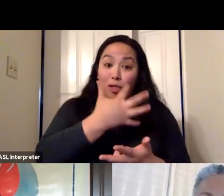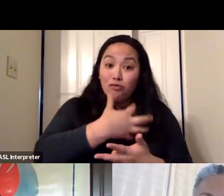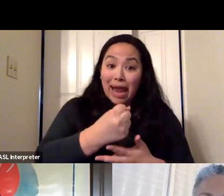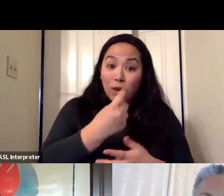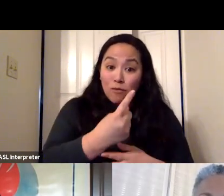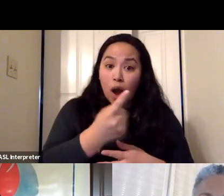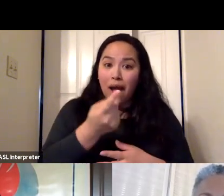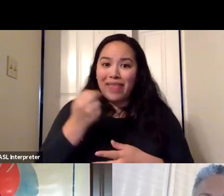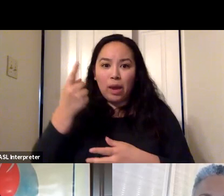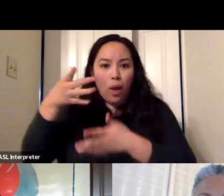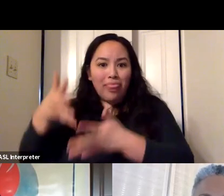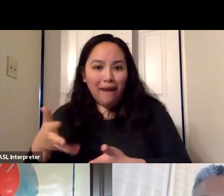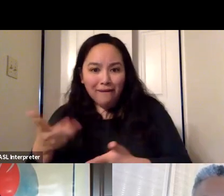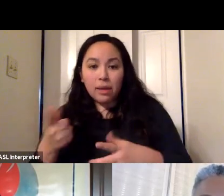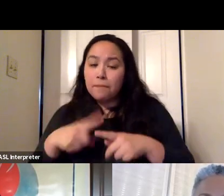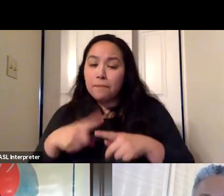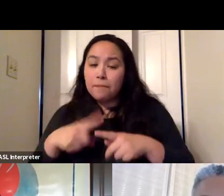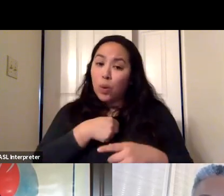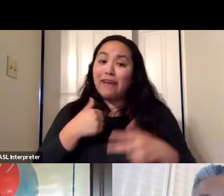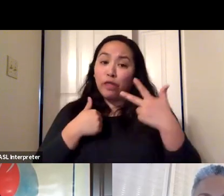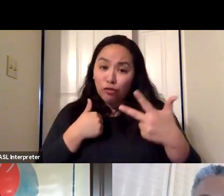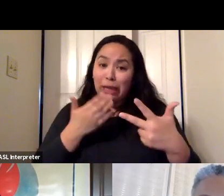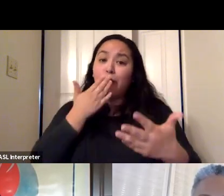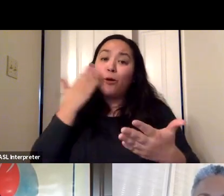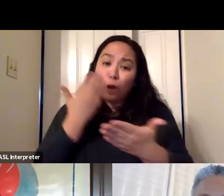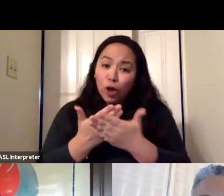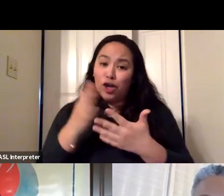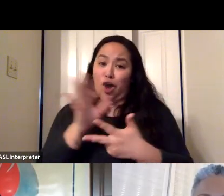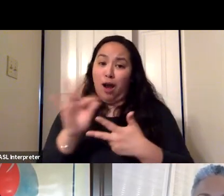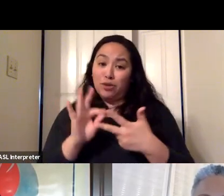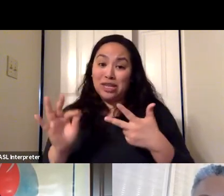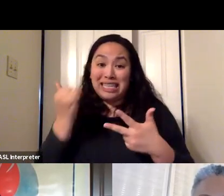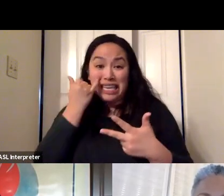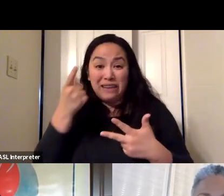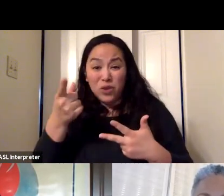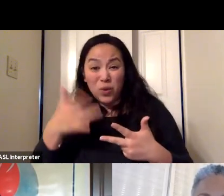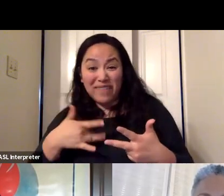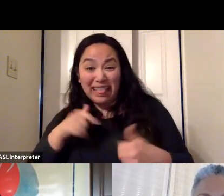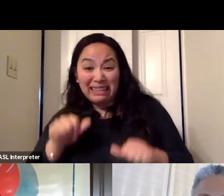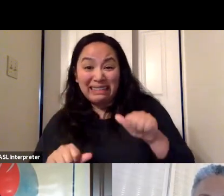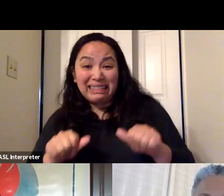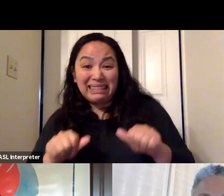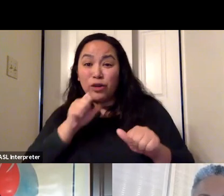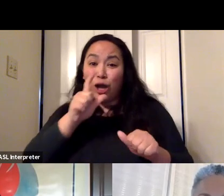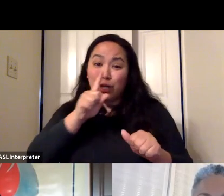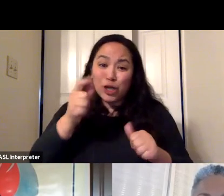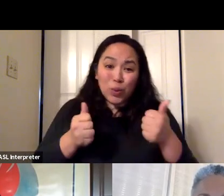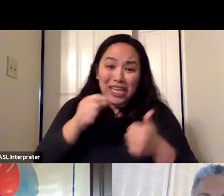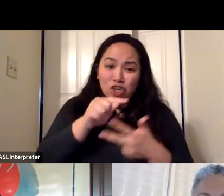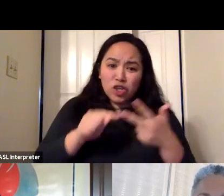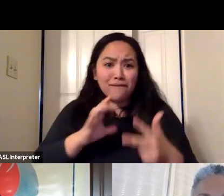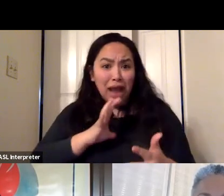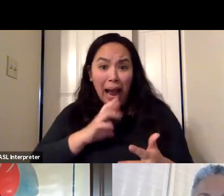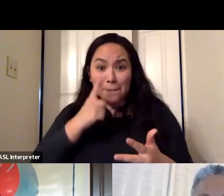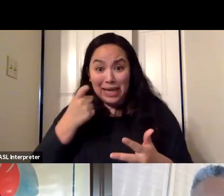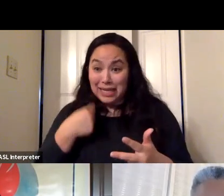now all you got is that one. But we do have three good choices, right? And if you have reasons why you're feeling like you're not sure about one or the other, that's okay, because